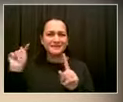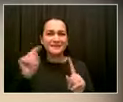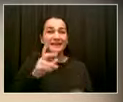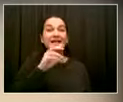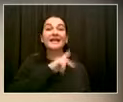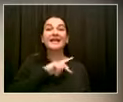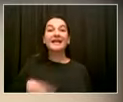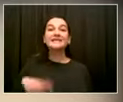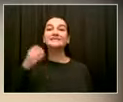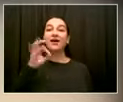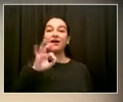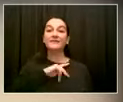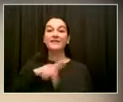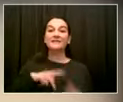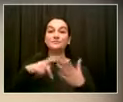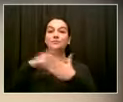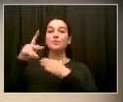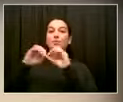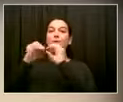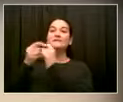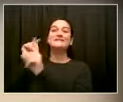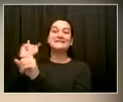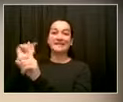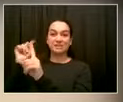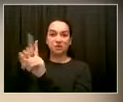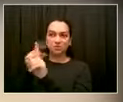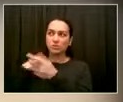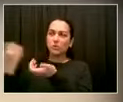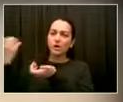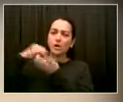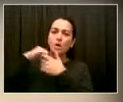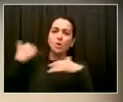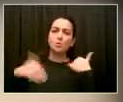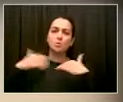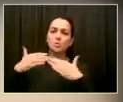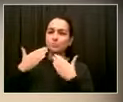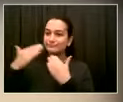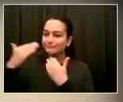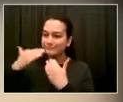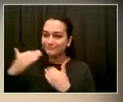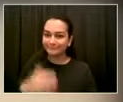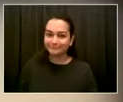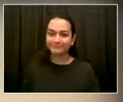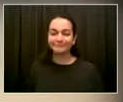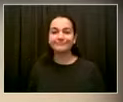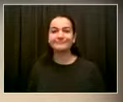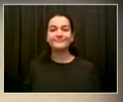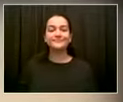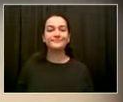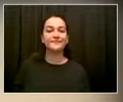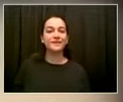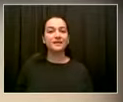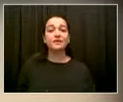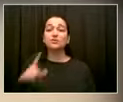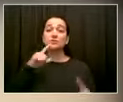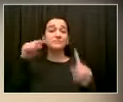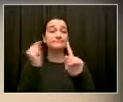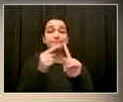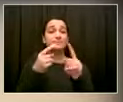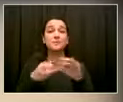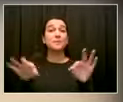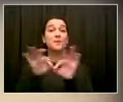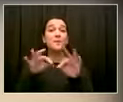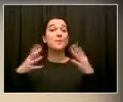get in front of our young people and to make sure that they have the resources in place to take them to the next step. My experience is working within the